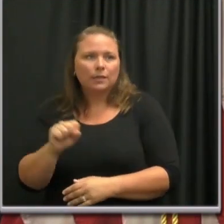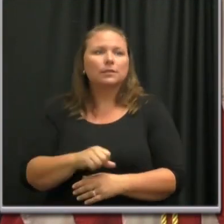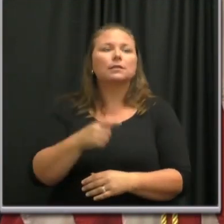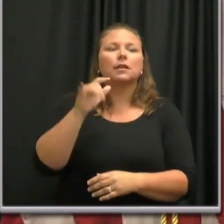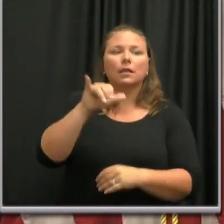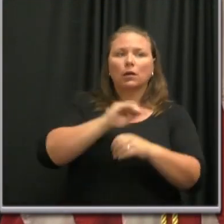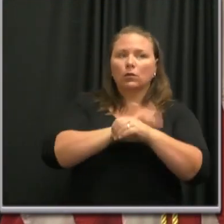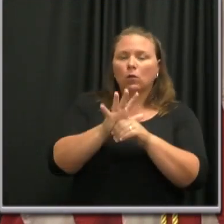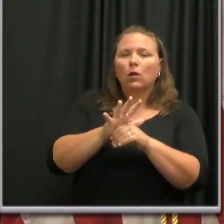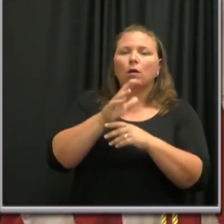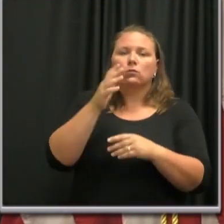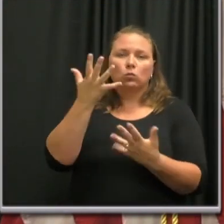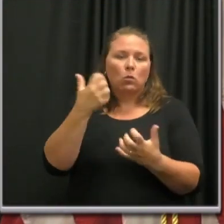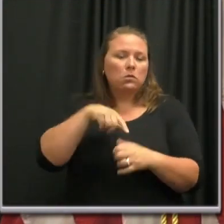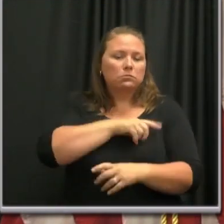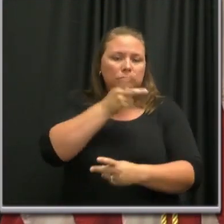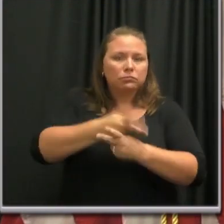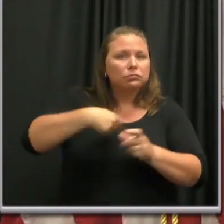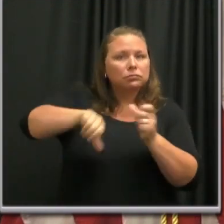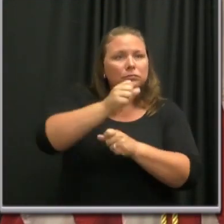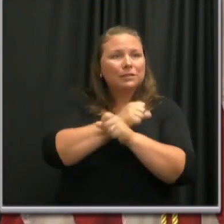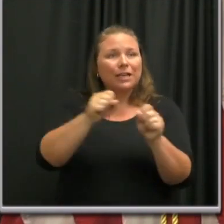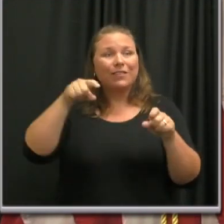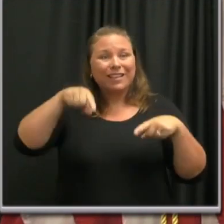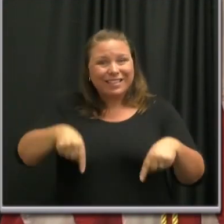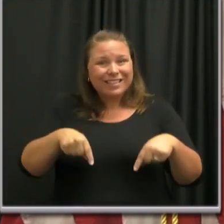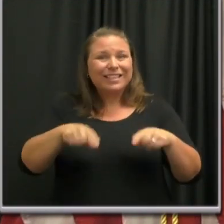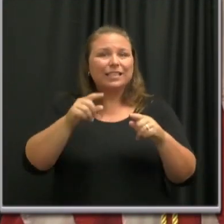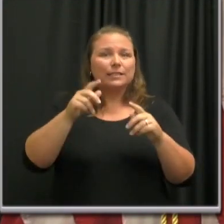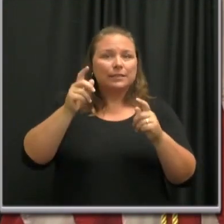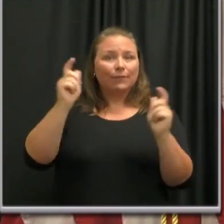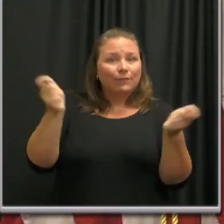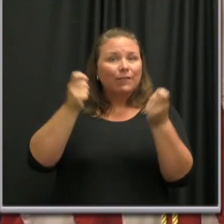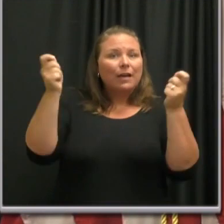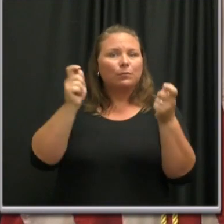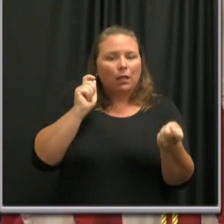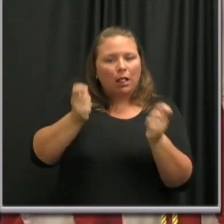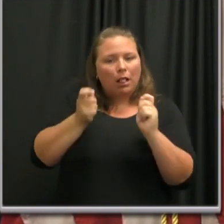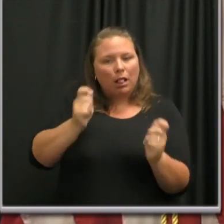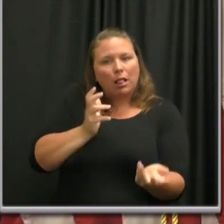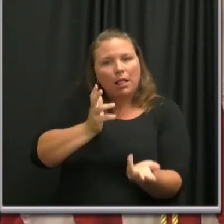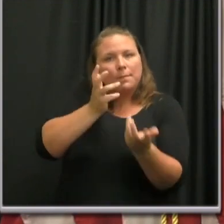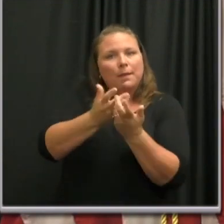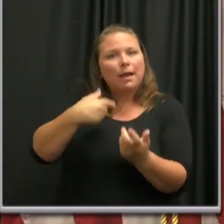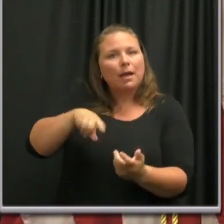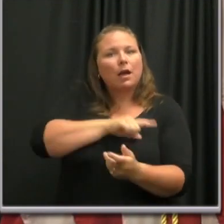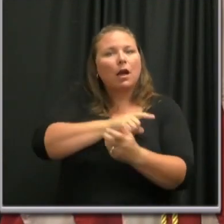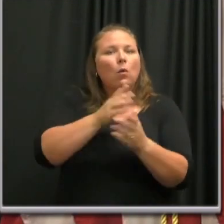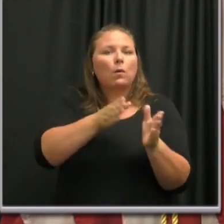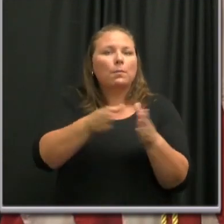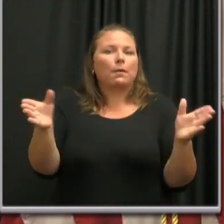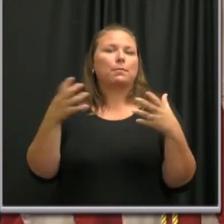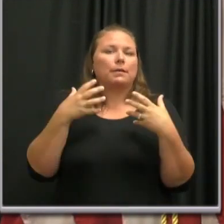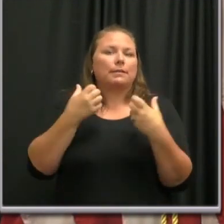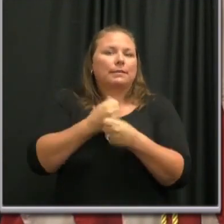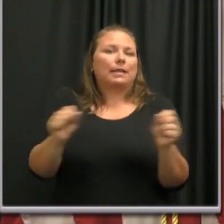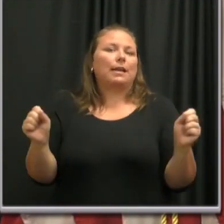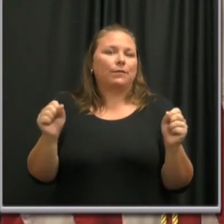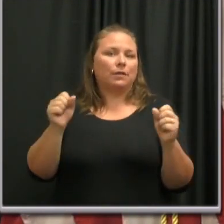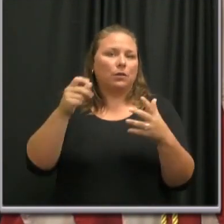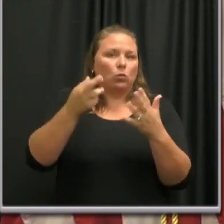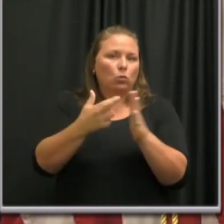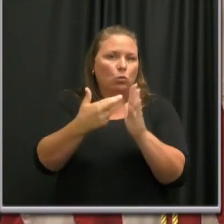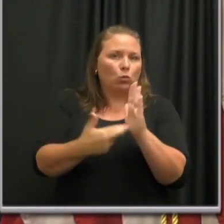ourselves and each other safe. So this year's festival has been tailored to our public safety protocols. Festival